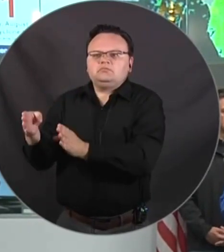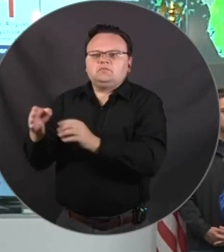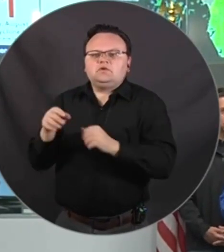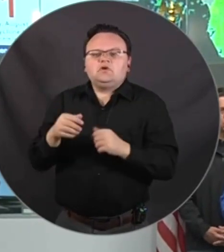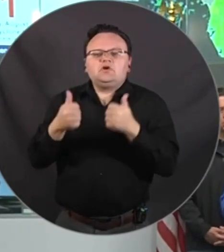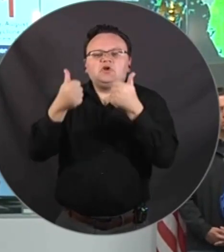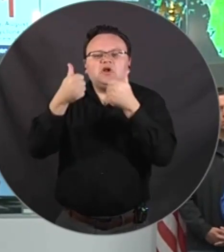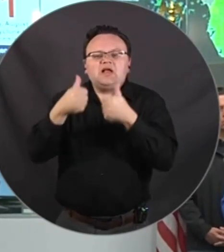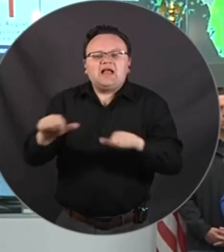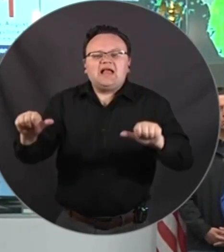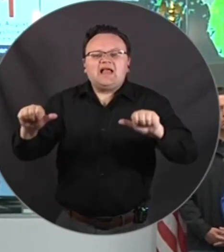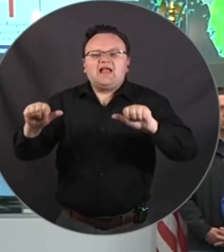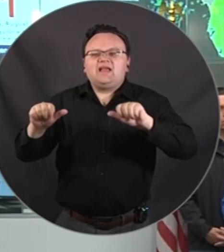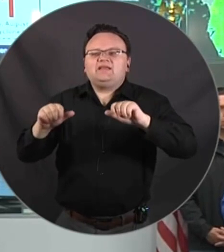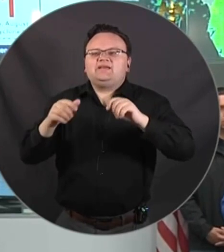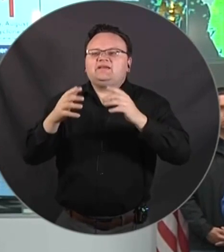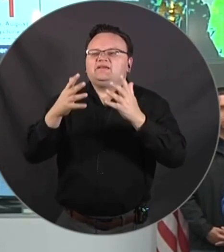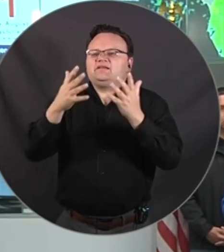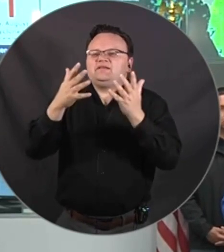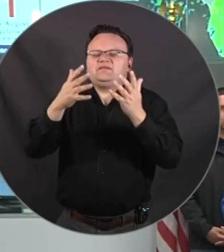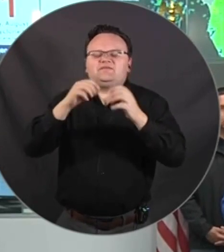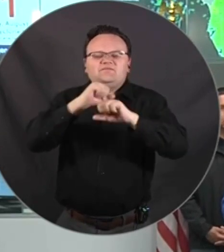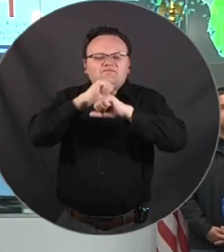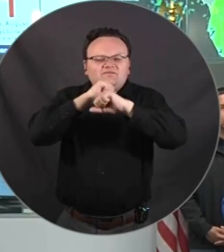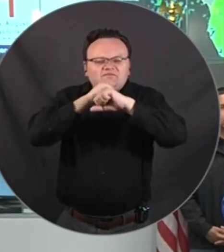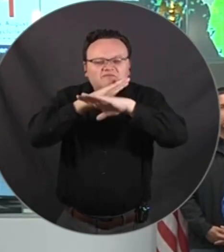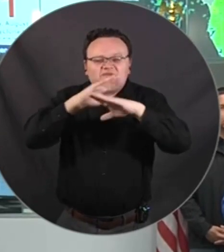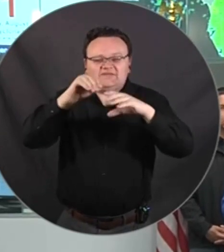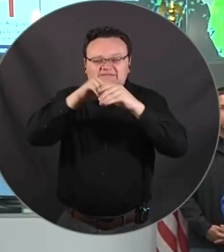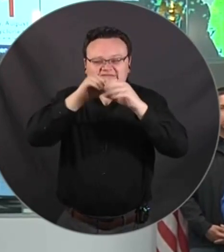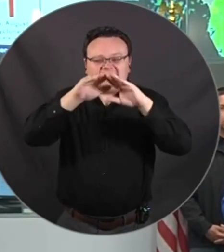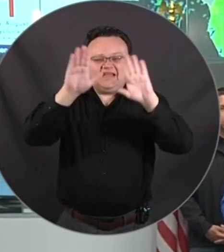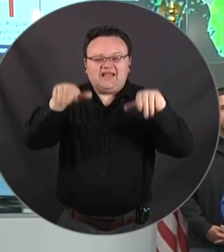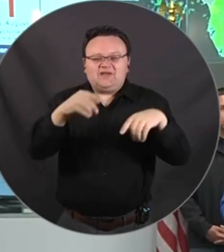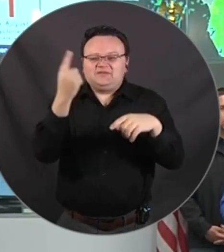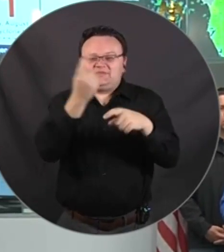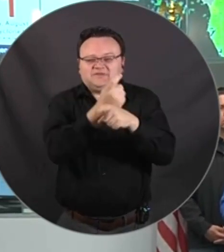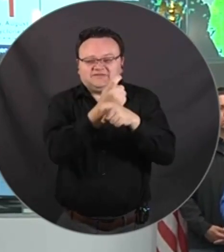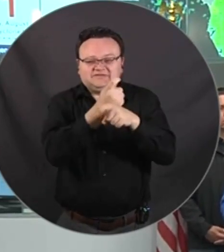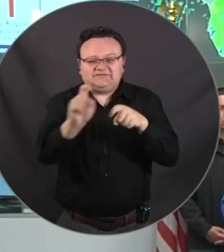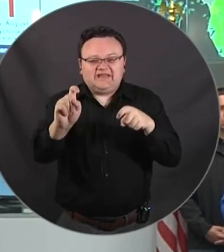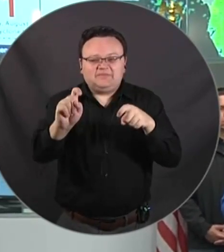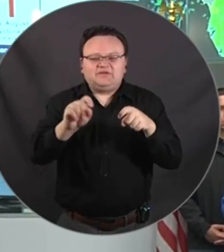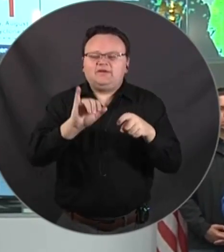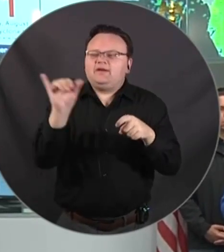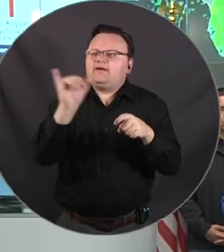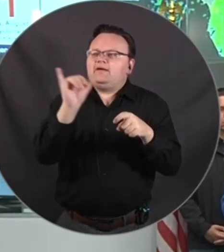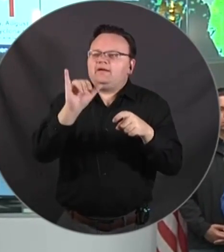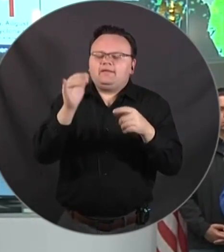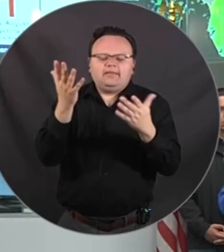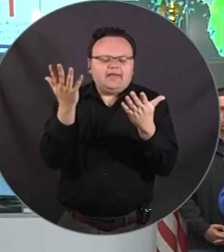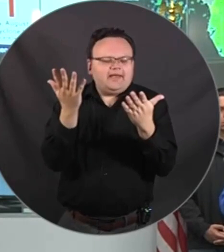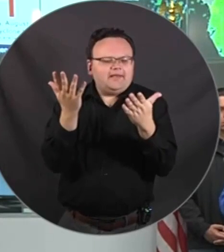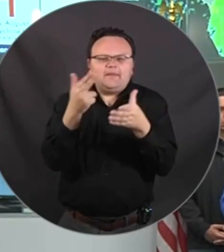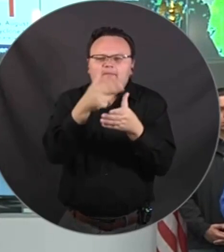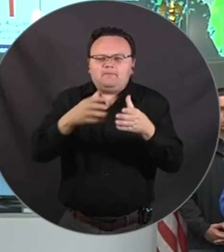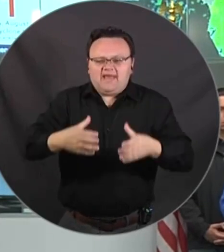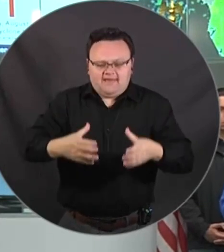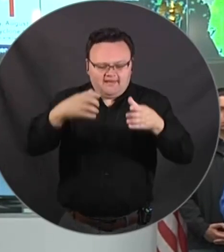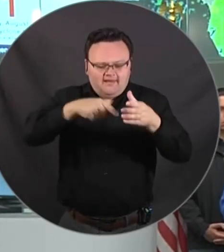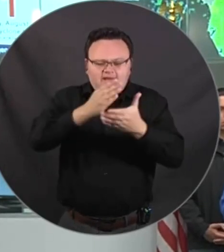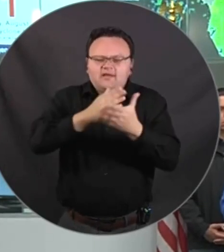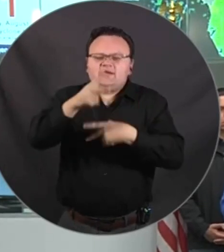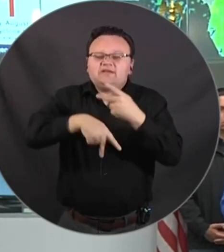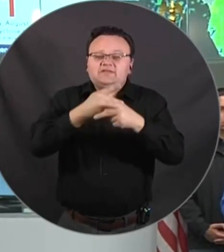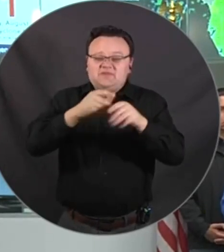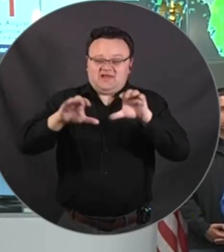waste. If you've got cleaning materials or something like that that have become damaged, this includes paint cans. Anything that is has some type of